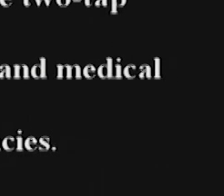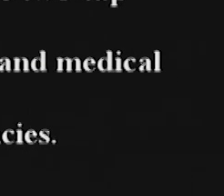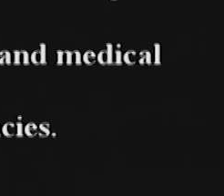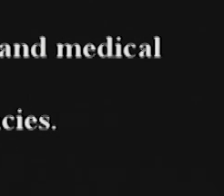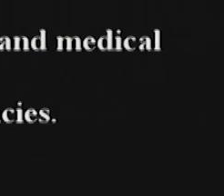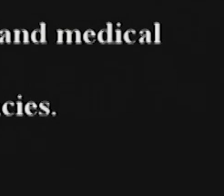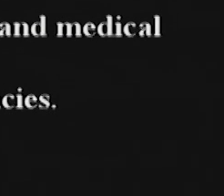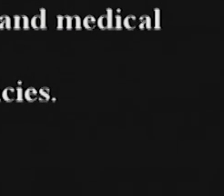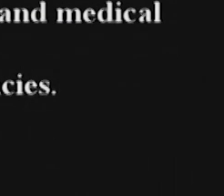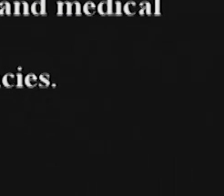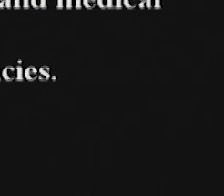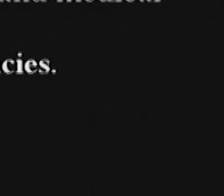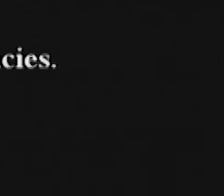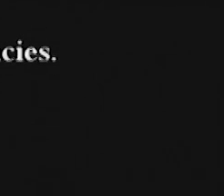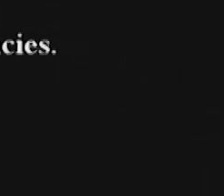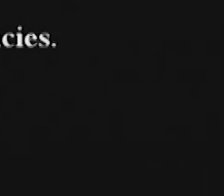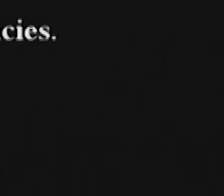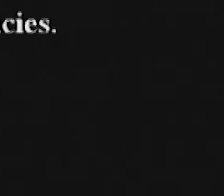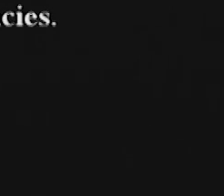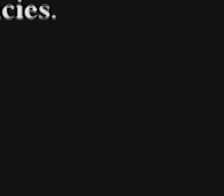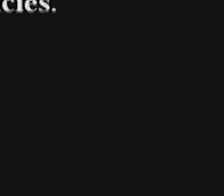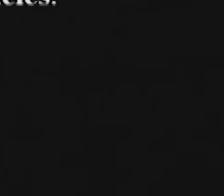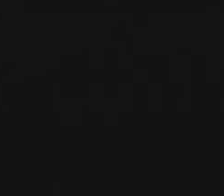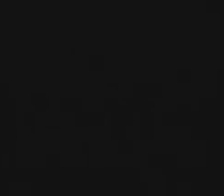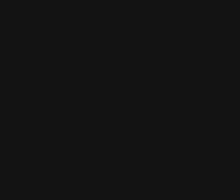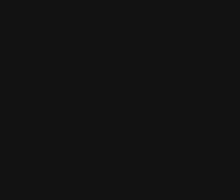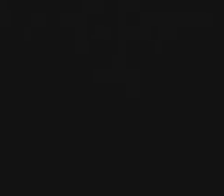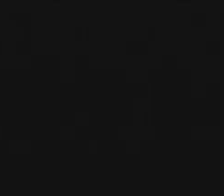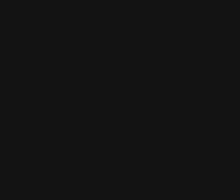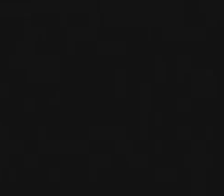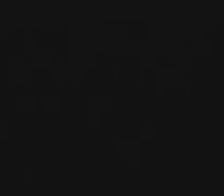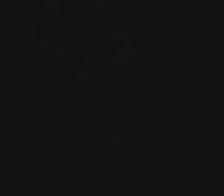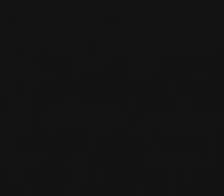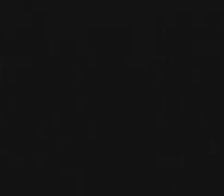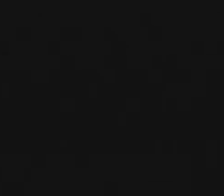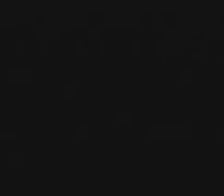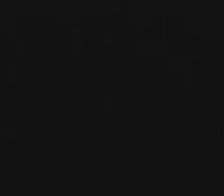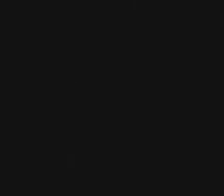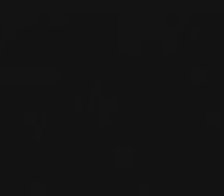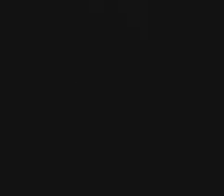two tap pattern for fire and medical emergencies. So